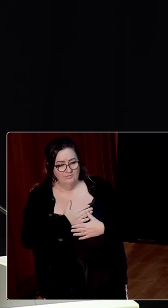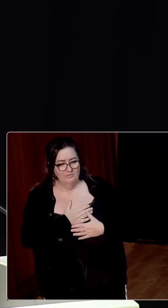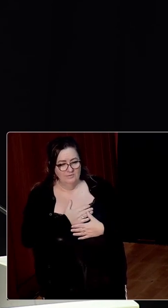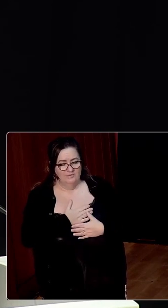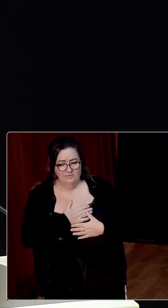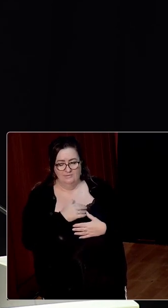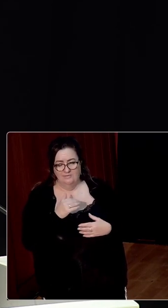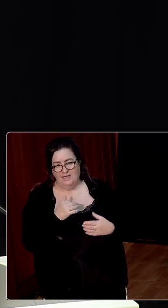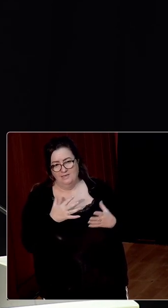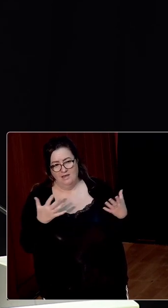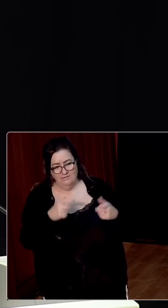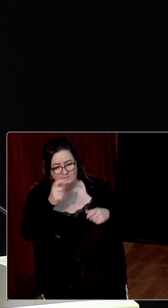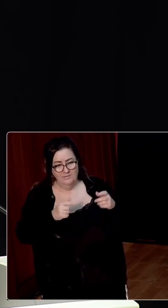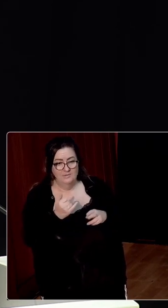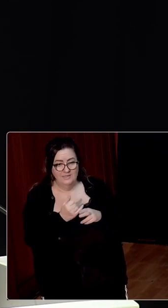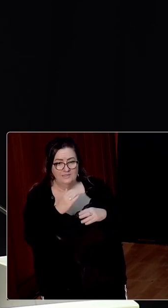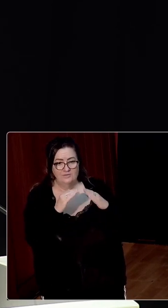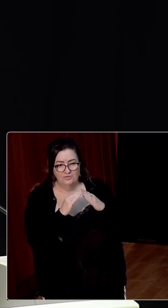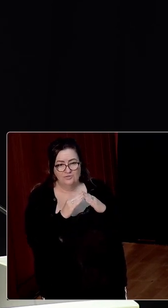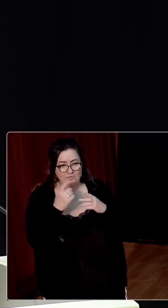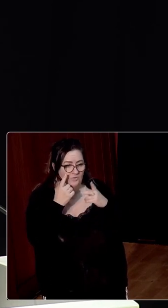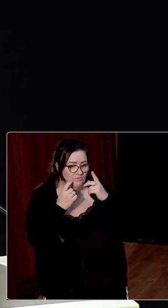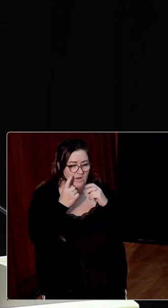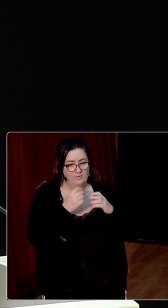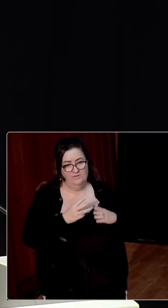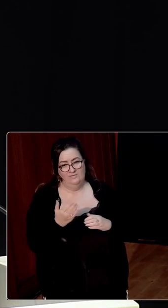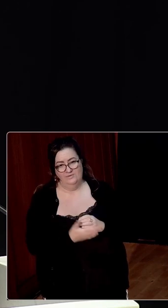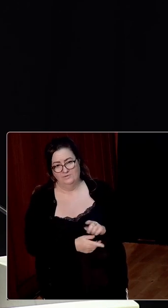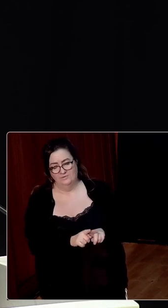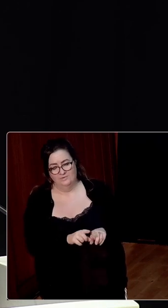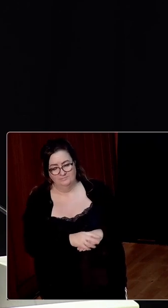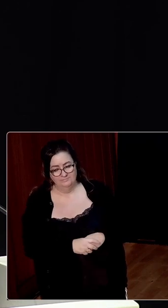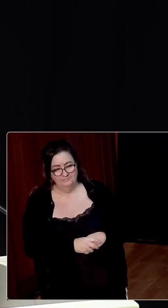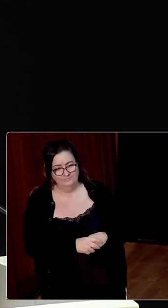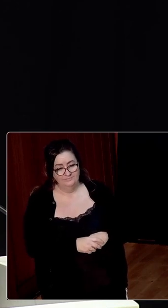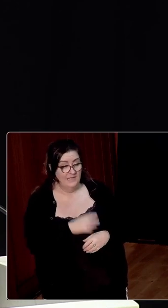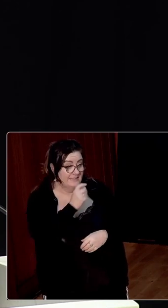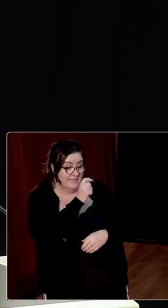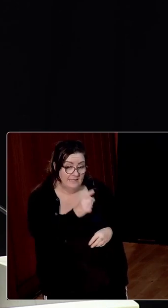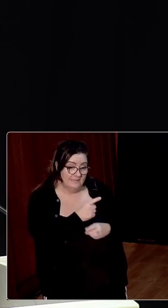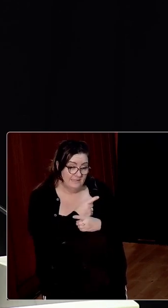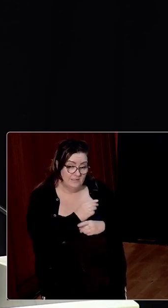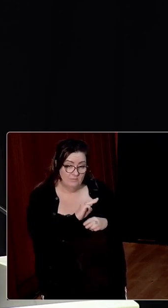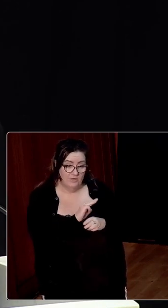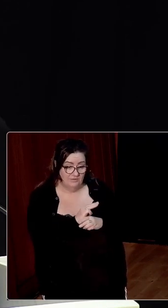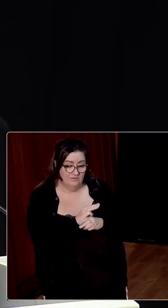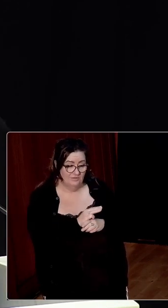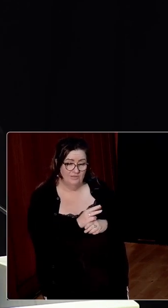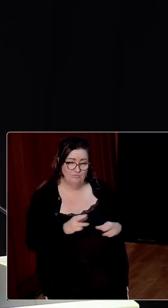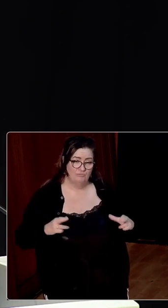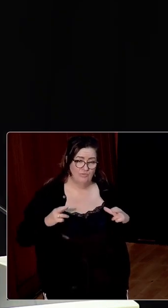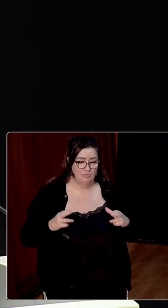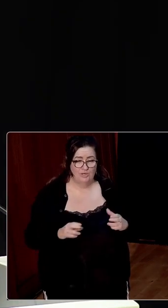and many of those in the church were also in tears when I had finished. Tell his dear mother that she has reason to be